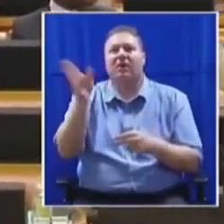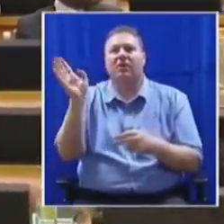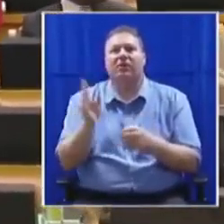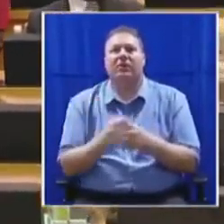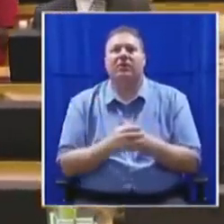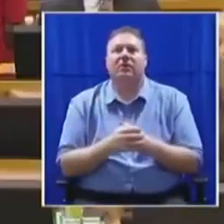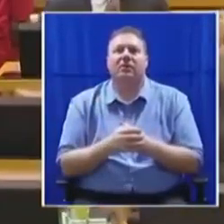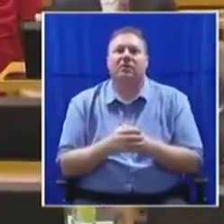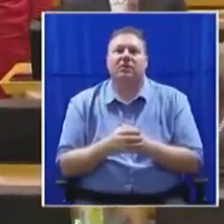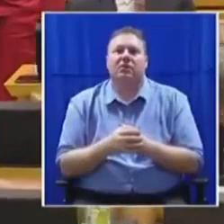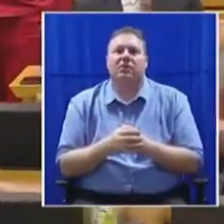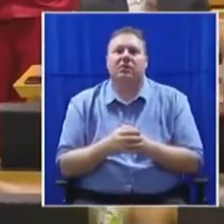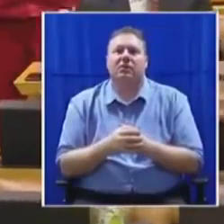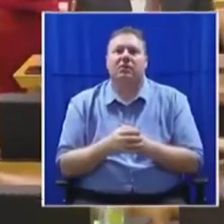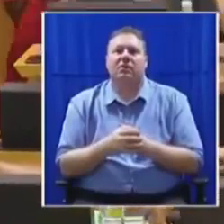Honourable Kari